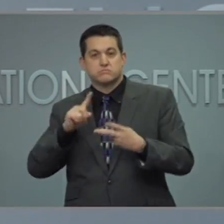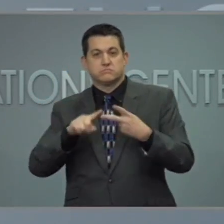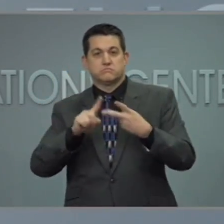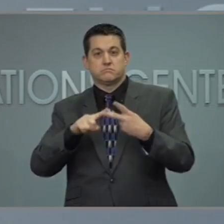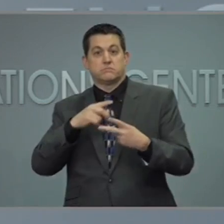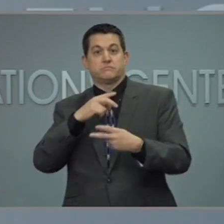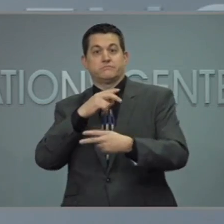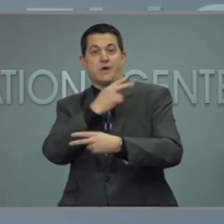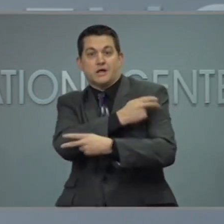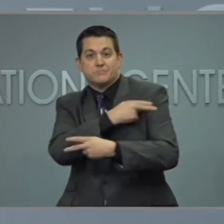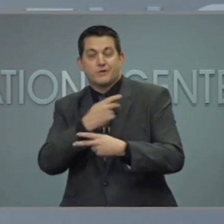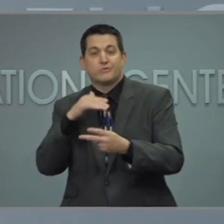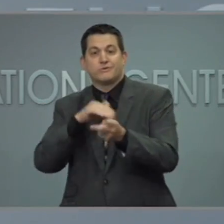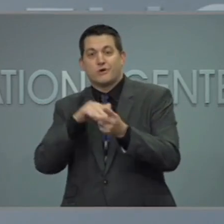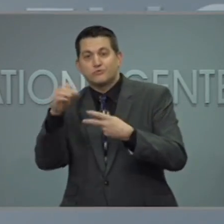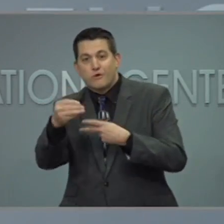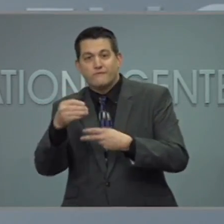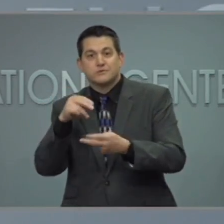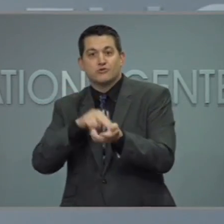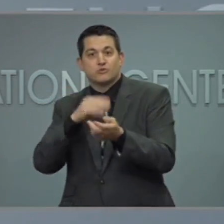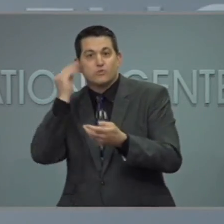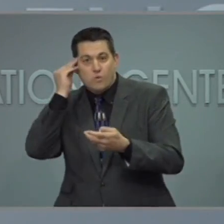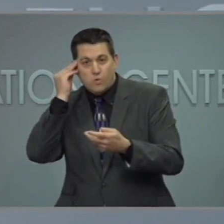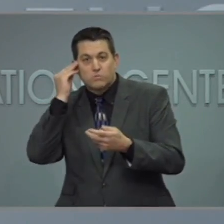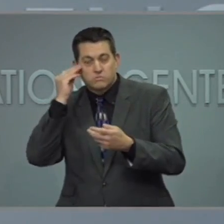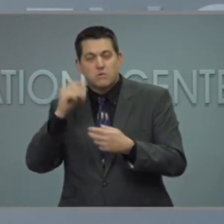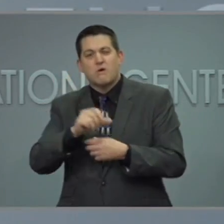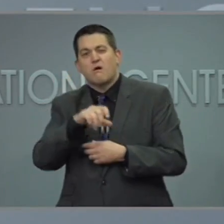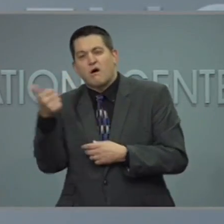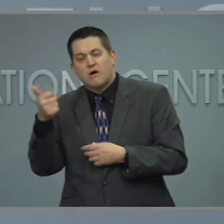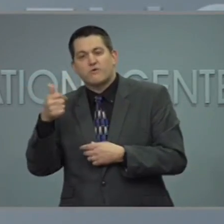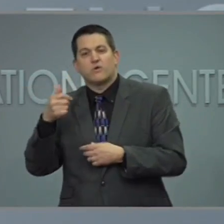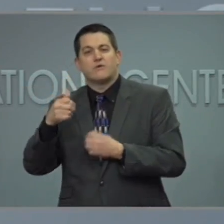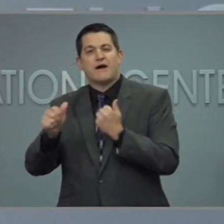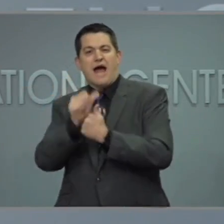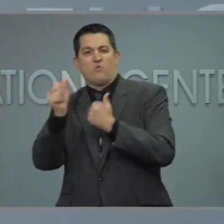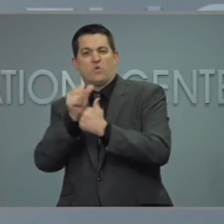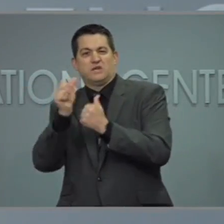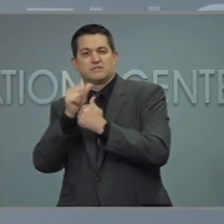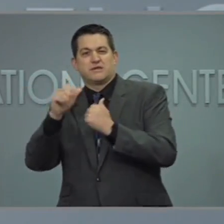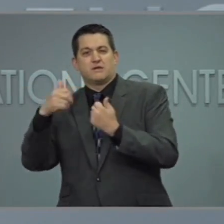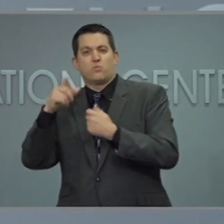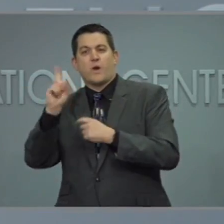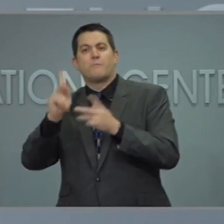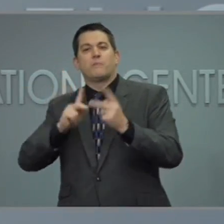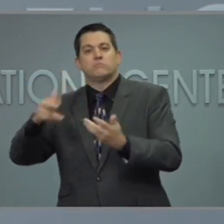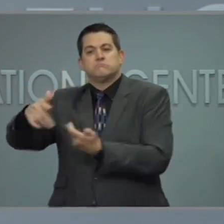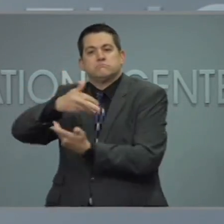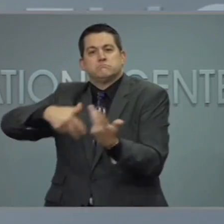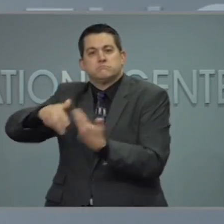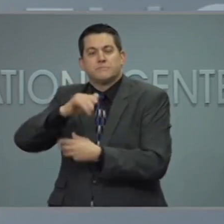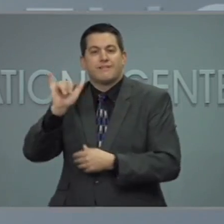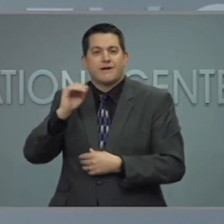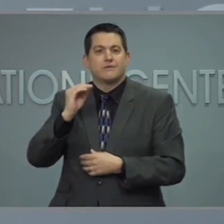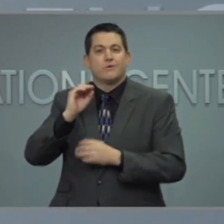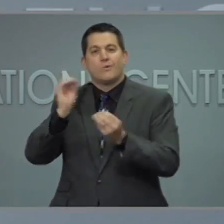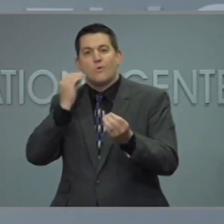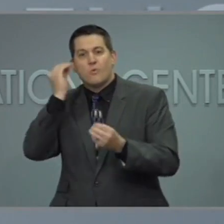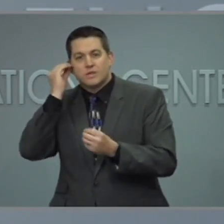doctor's offices and nursing homes, and other high risk congregate settings like correctional facility and homeless shelters.